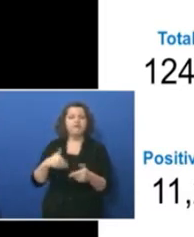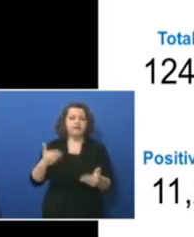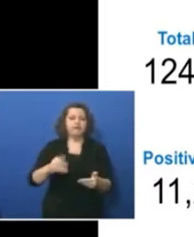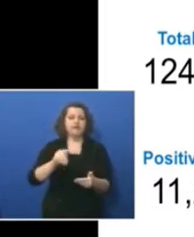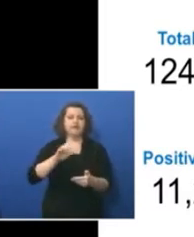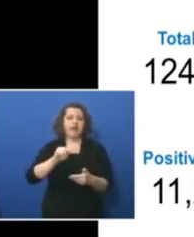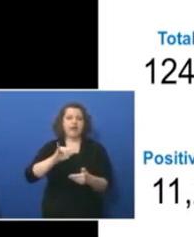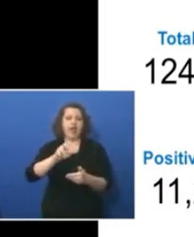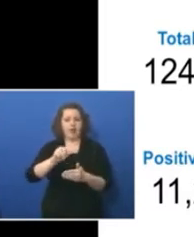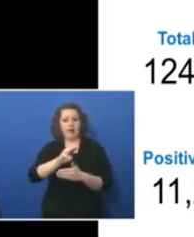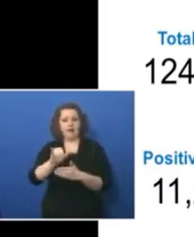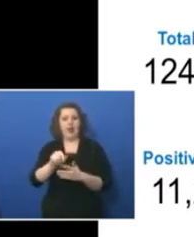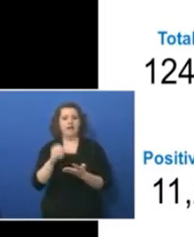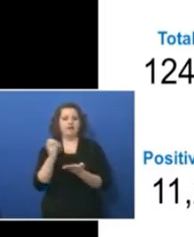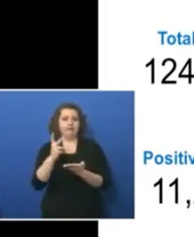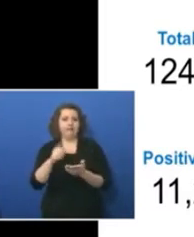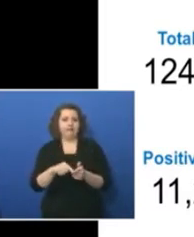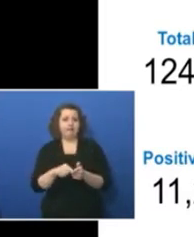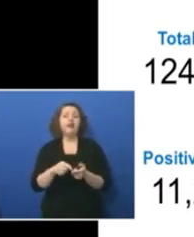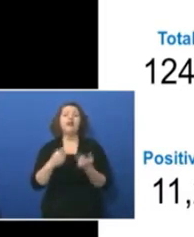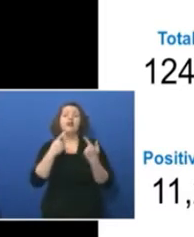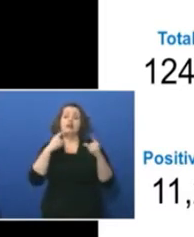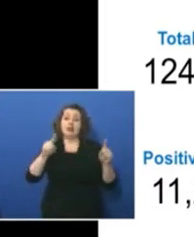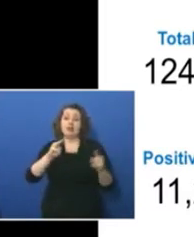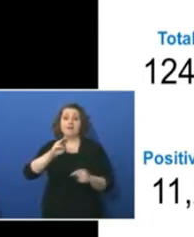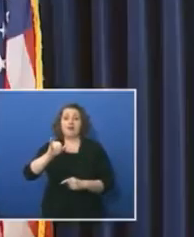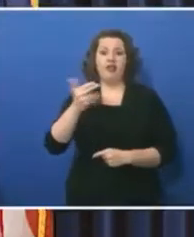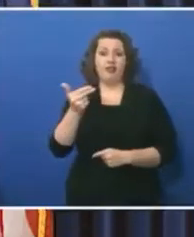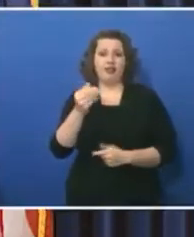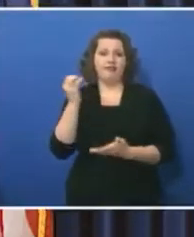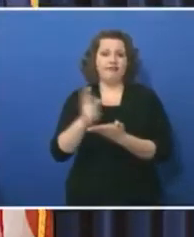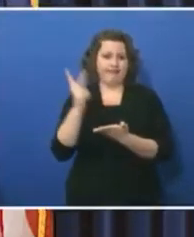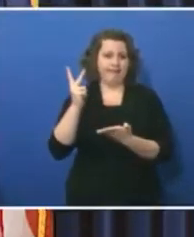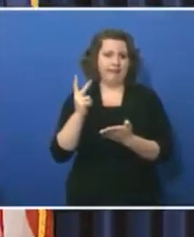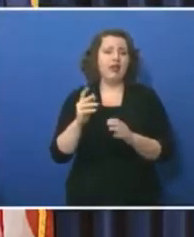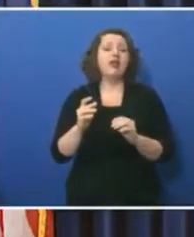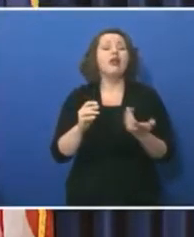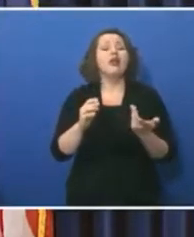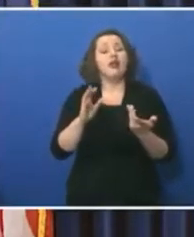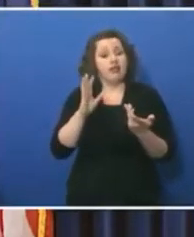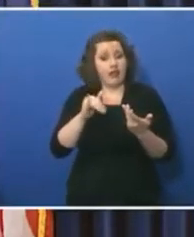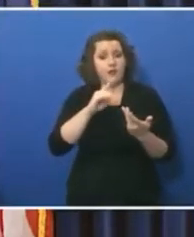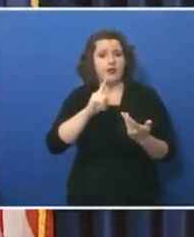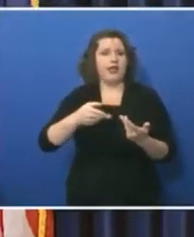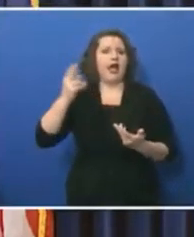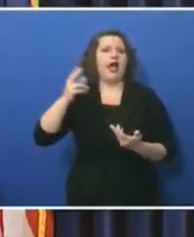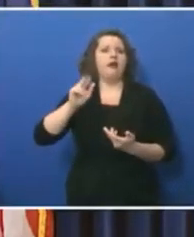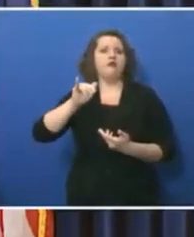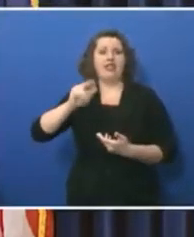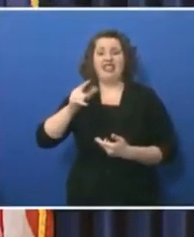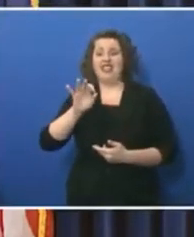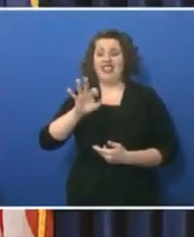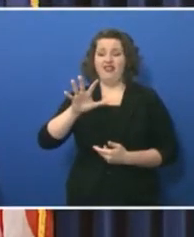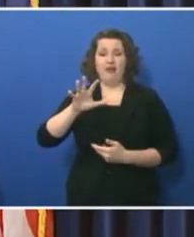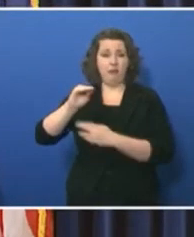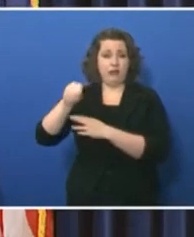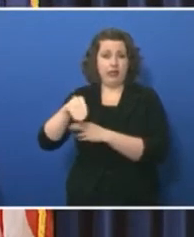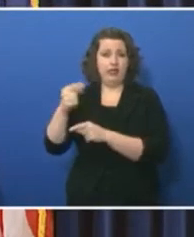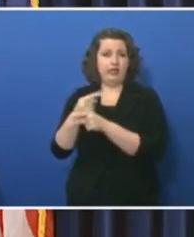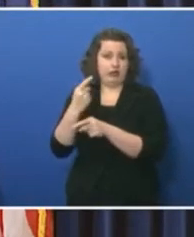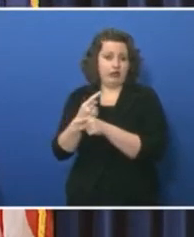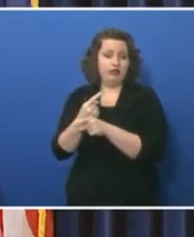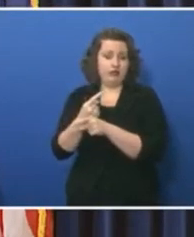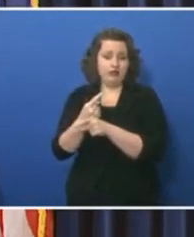successfully validated on May 13th and achieved high rankings of 95% accuracy